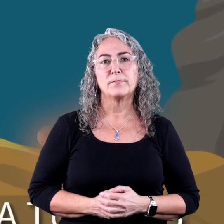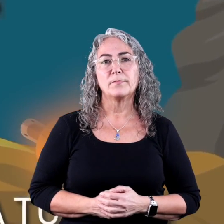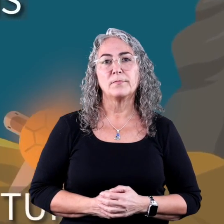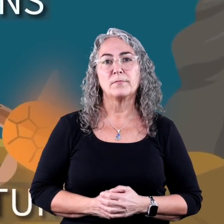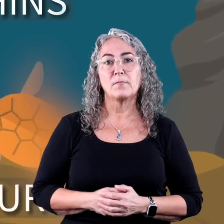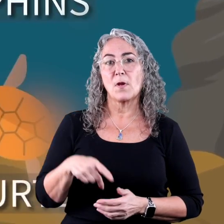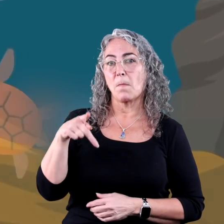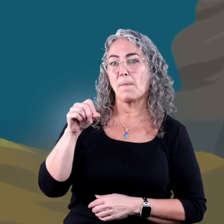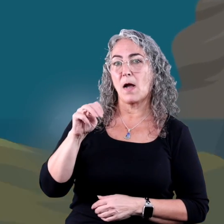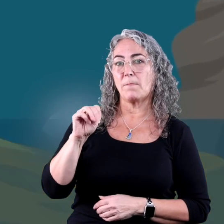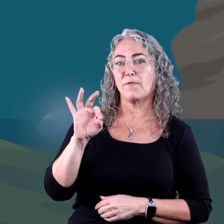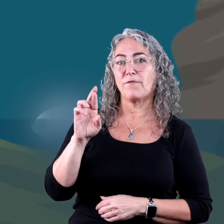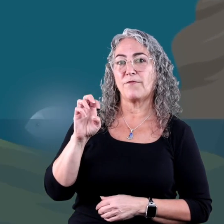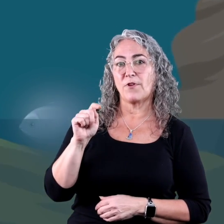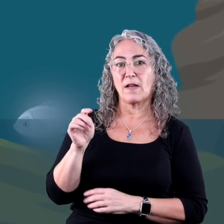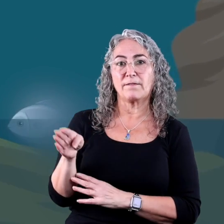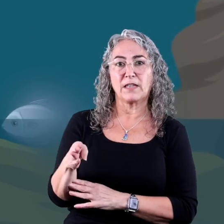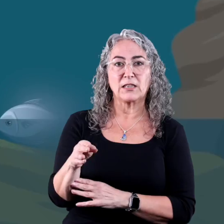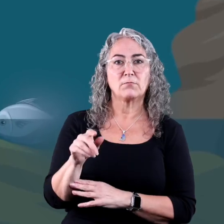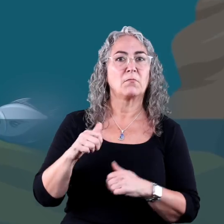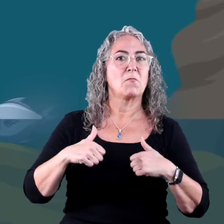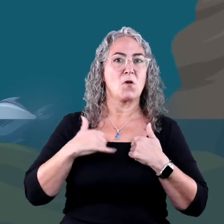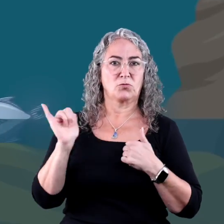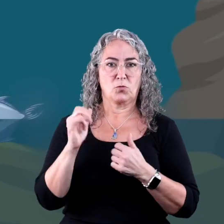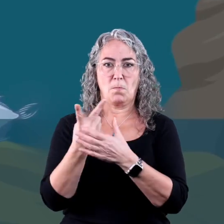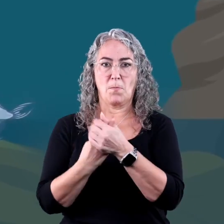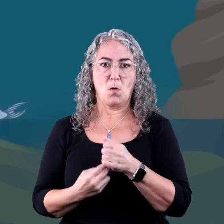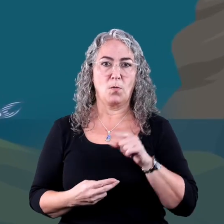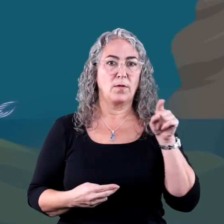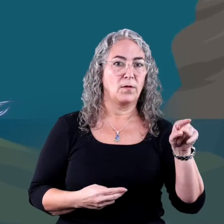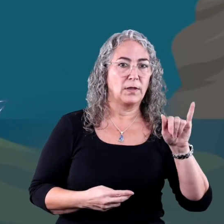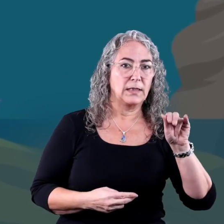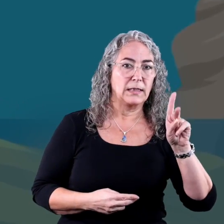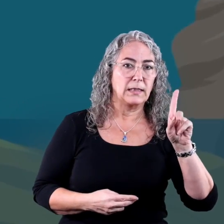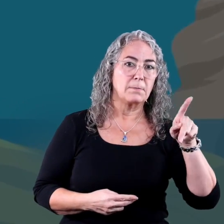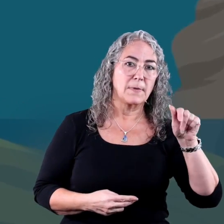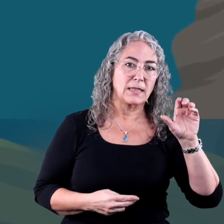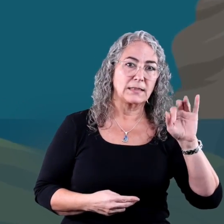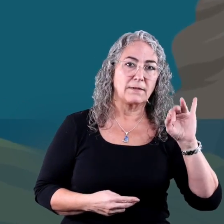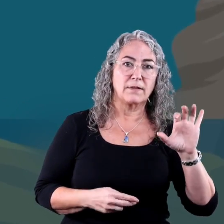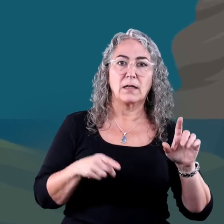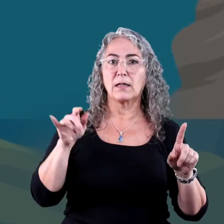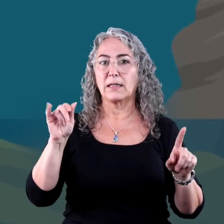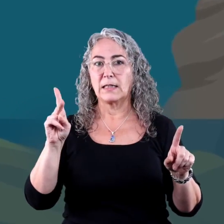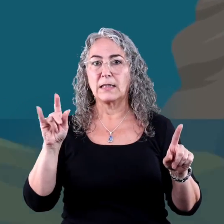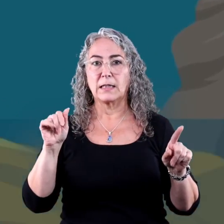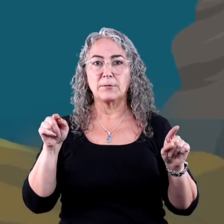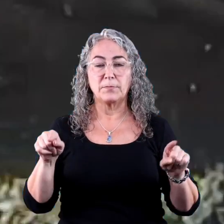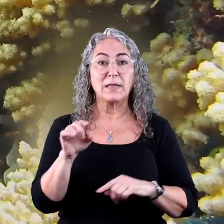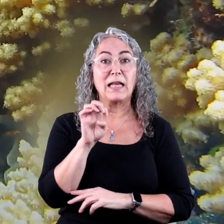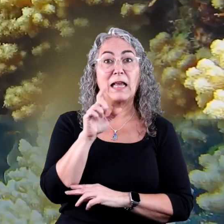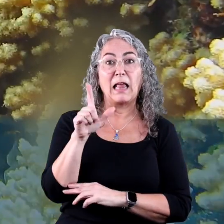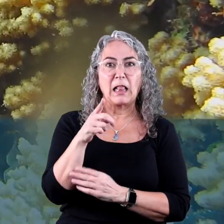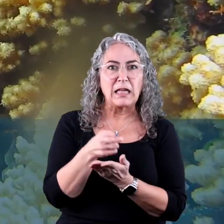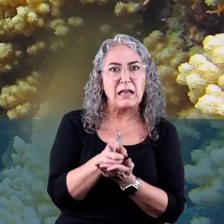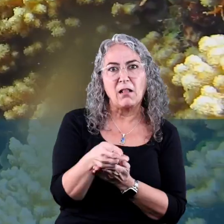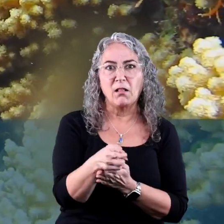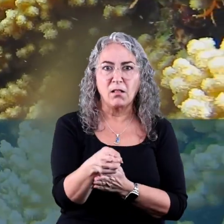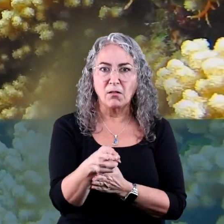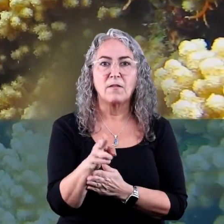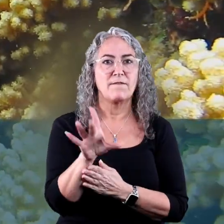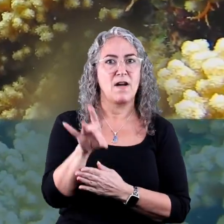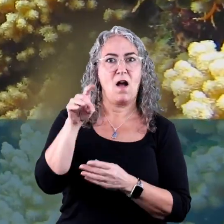turtles. Palm fret fish are found in both the Indian Ocean and the Pacific Ocean. Eels